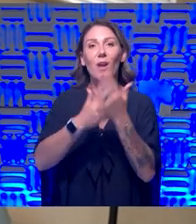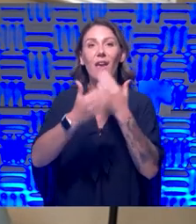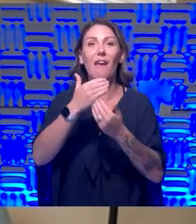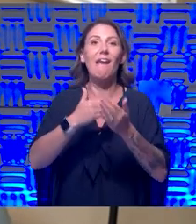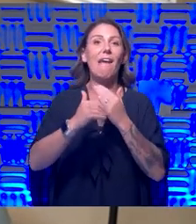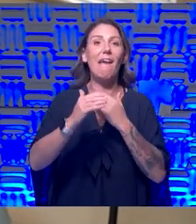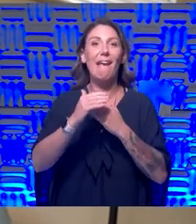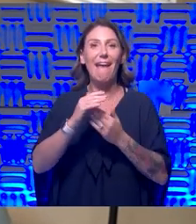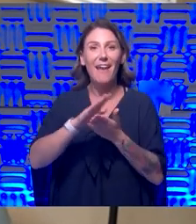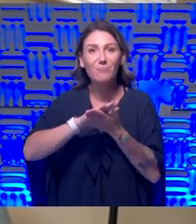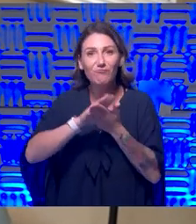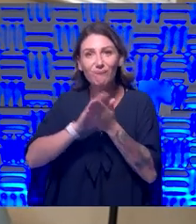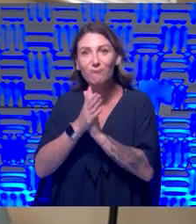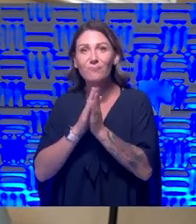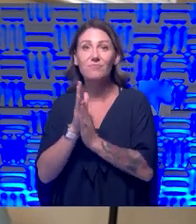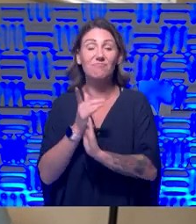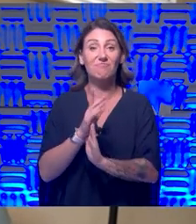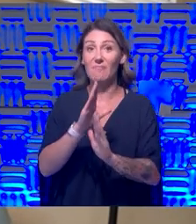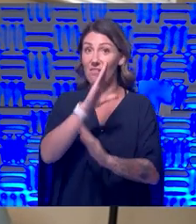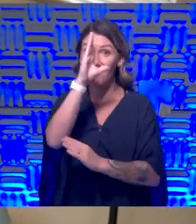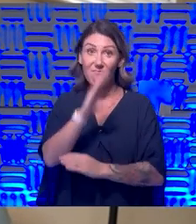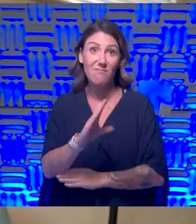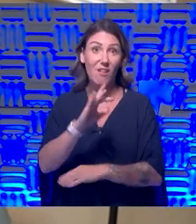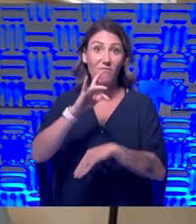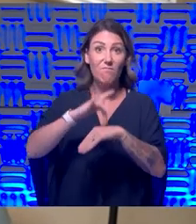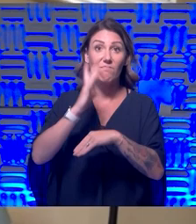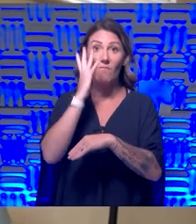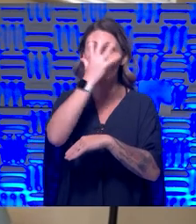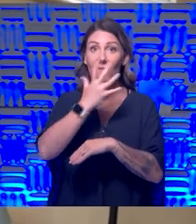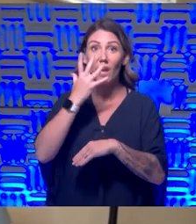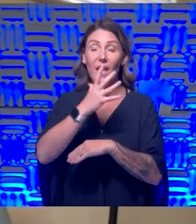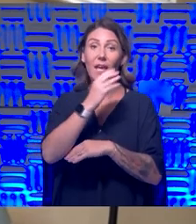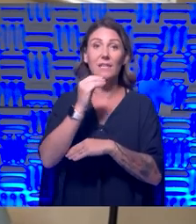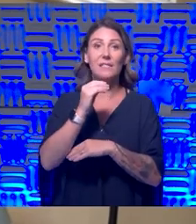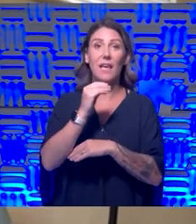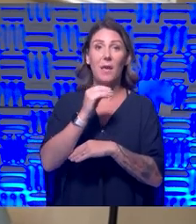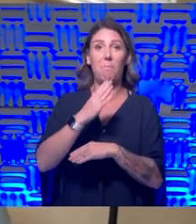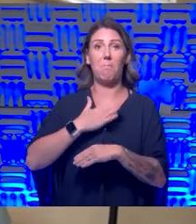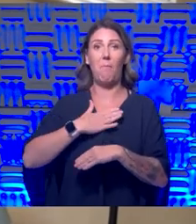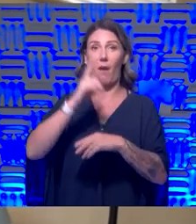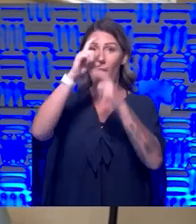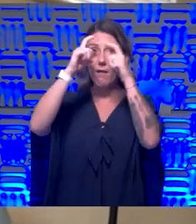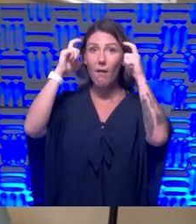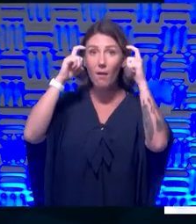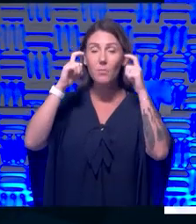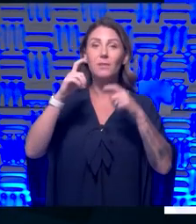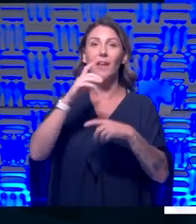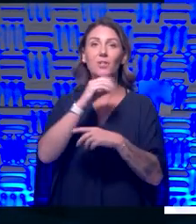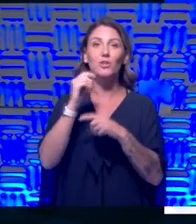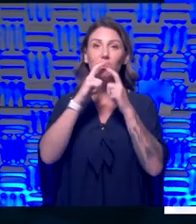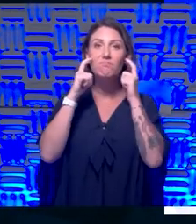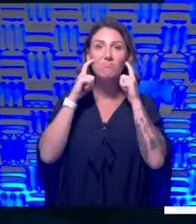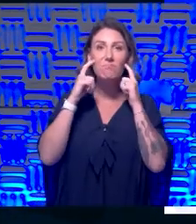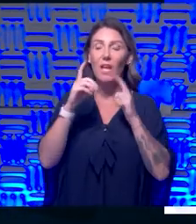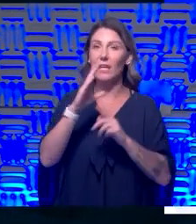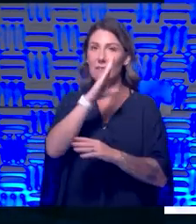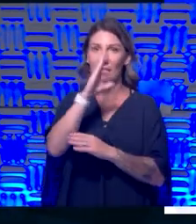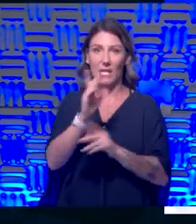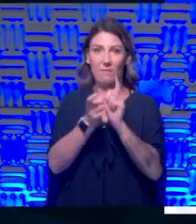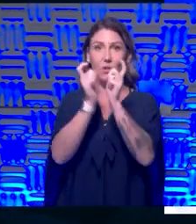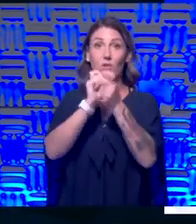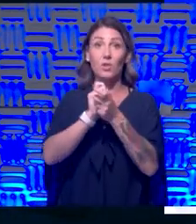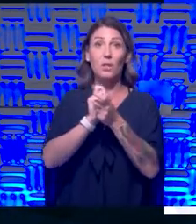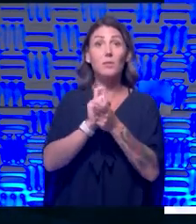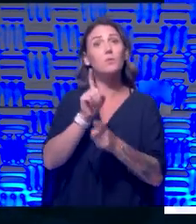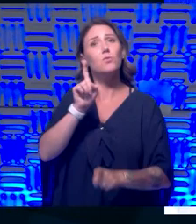face. And once my, um, eye protection was on, didn't touch that or manipulate that either. So really tried to be, um, heightened